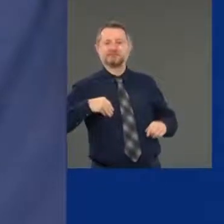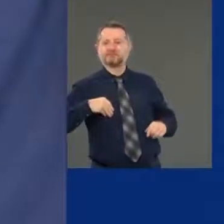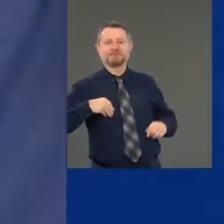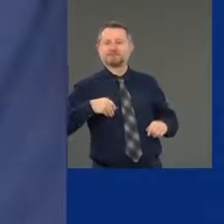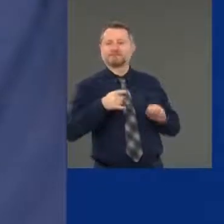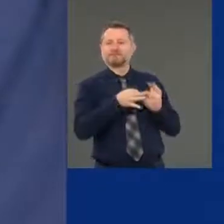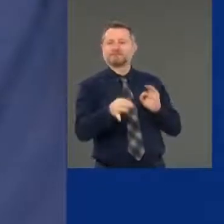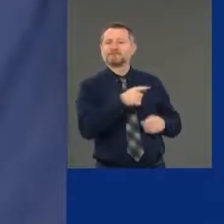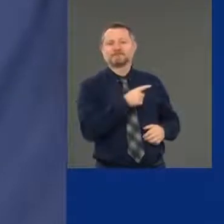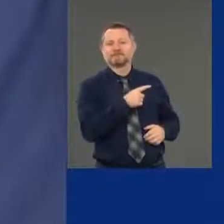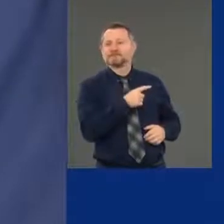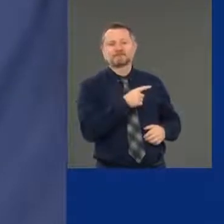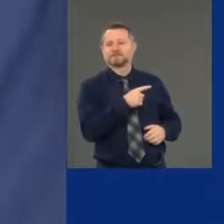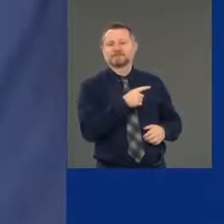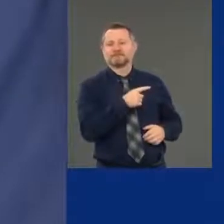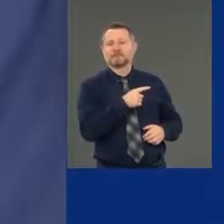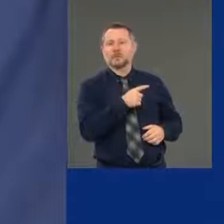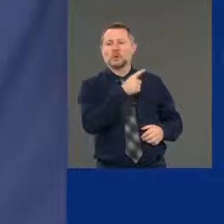of proof.